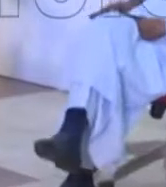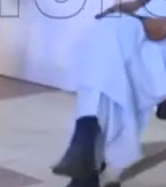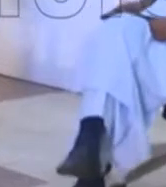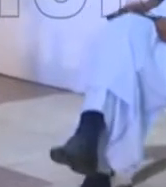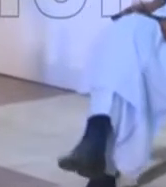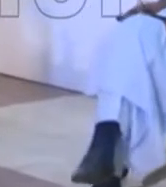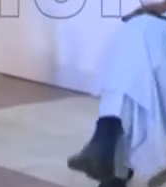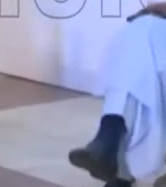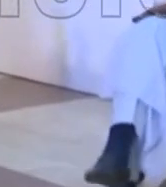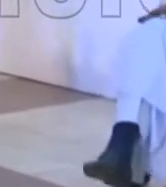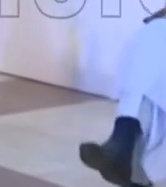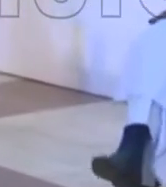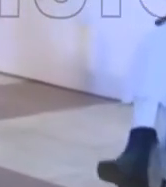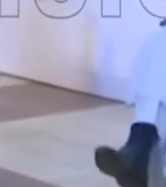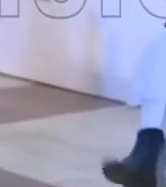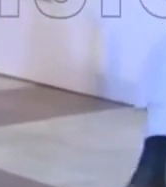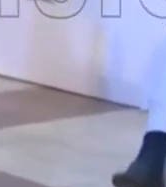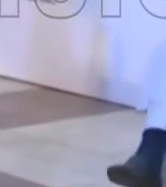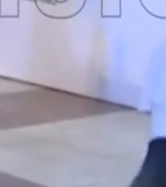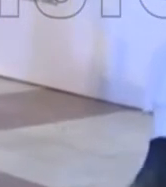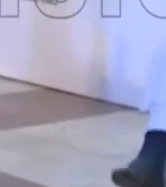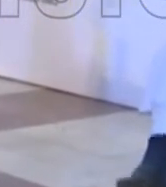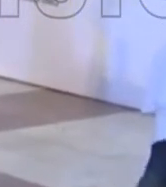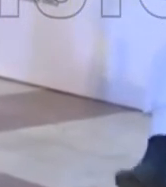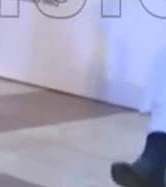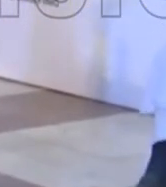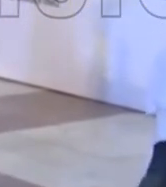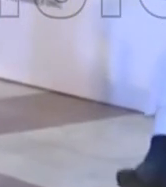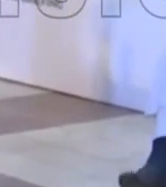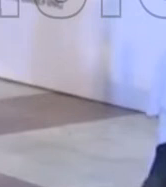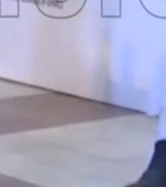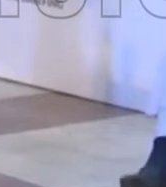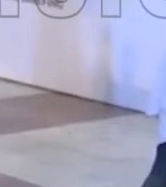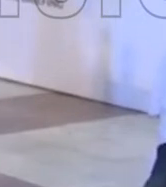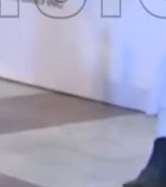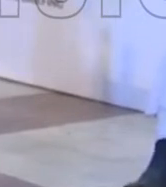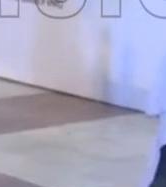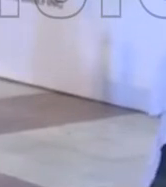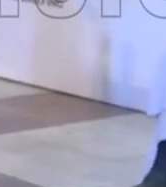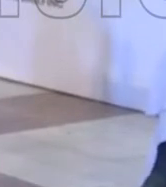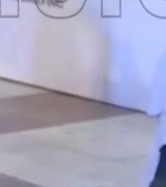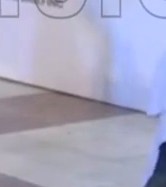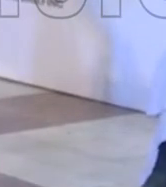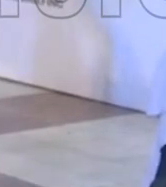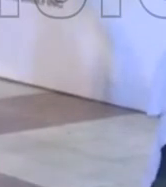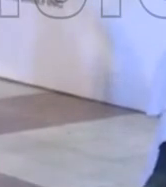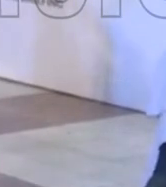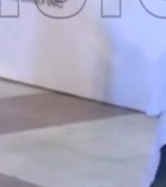Chair of the Presidential Task Force, Honourable Ministers, Gentlemen of the Press.